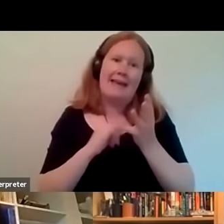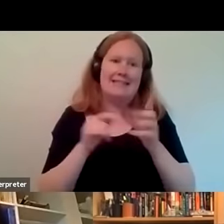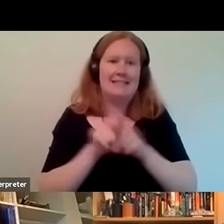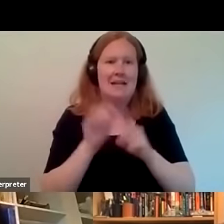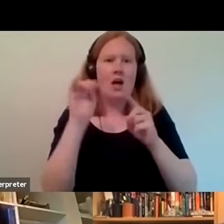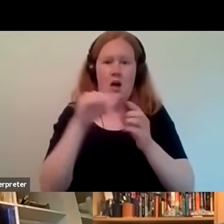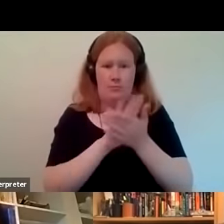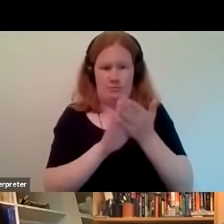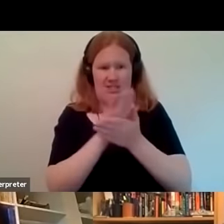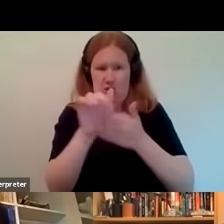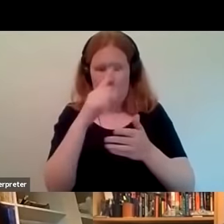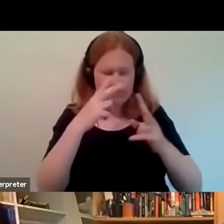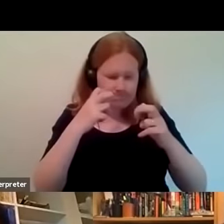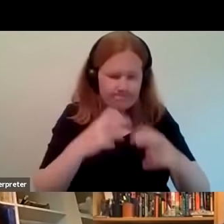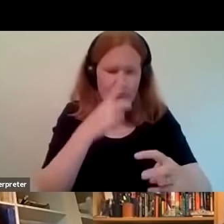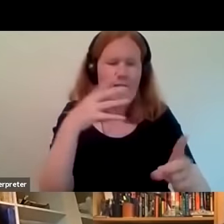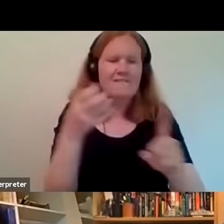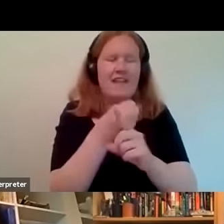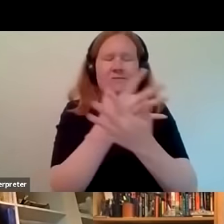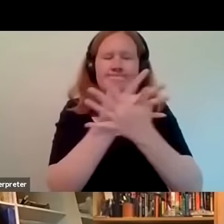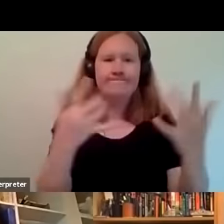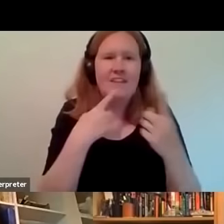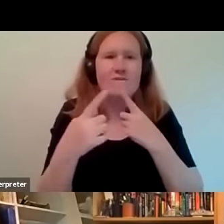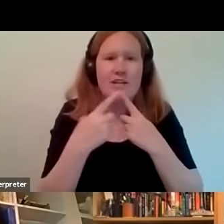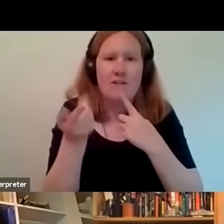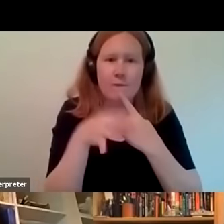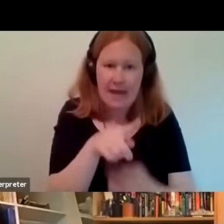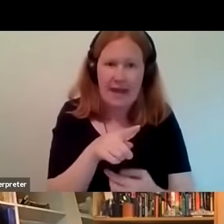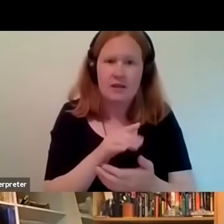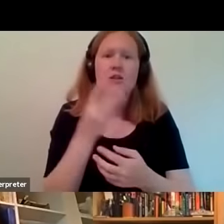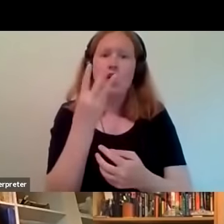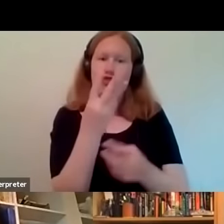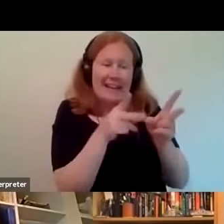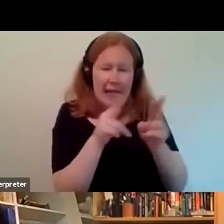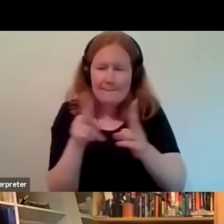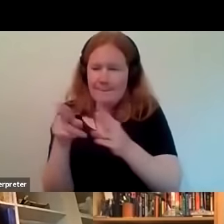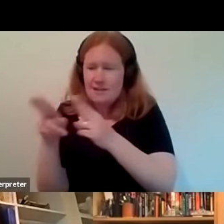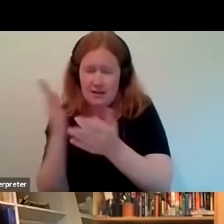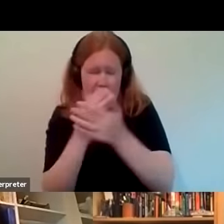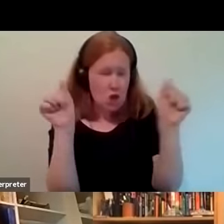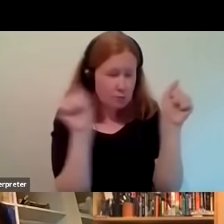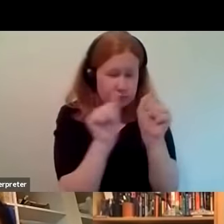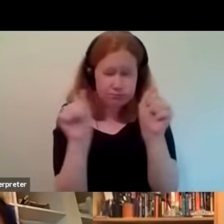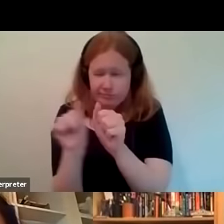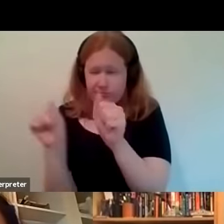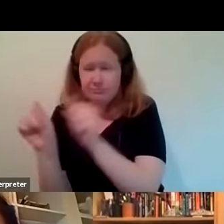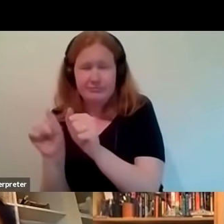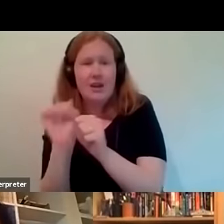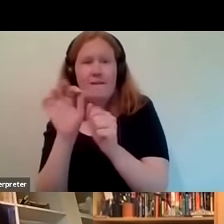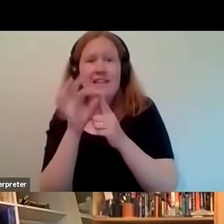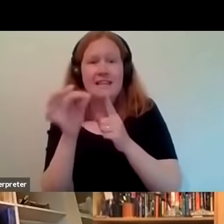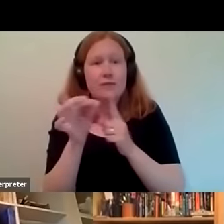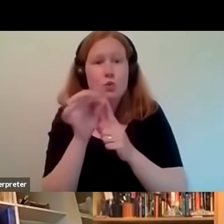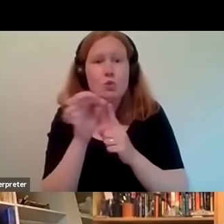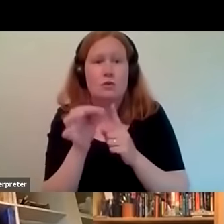interviews and i think the other thing that's key to say in the three clips that we've heard these are just really really short excerpts of their their interviews and